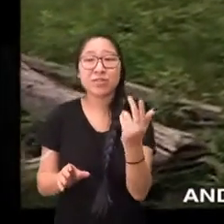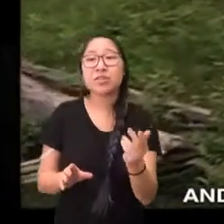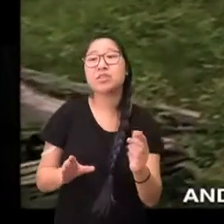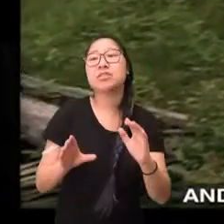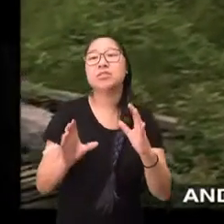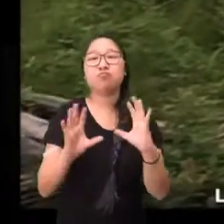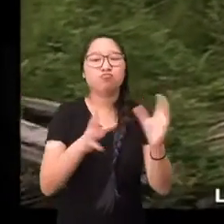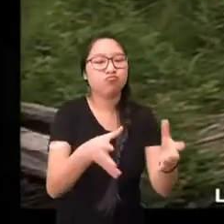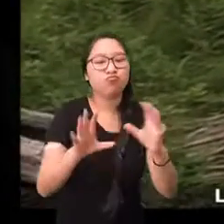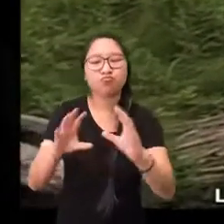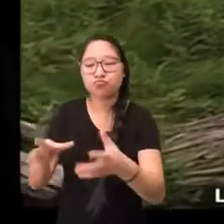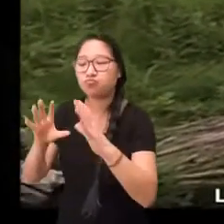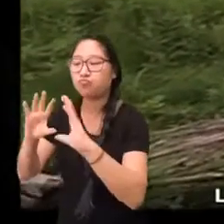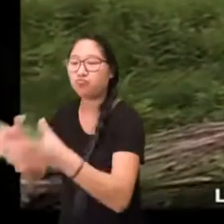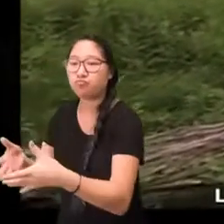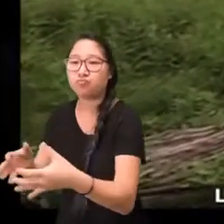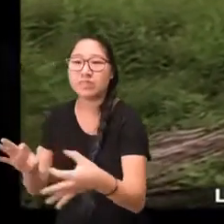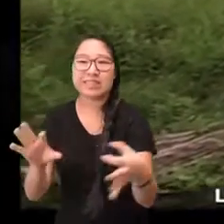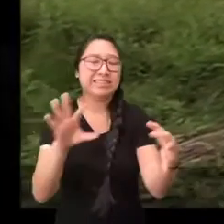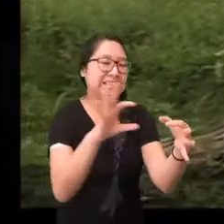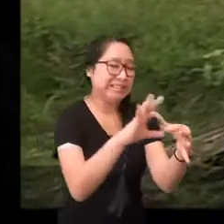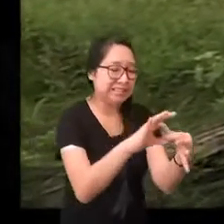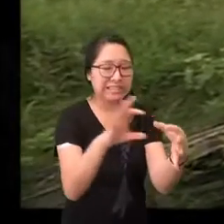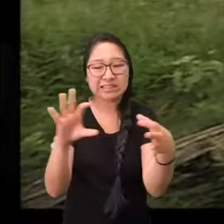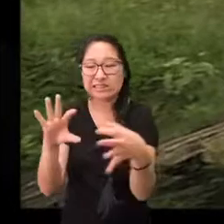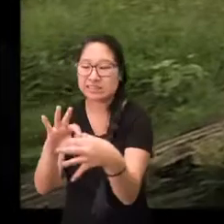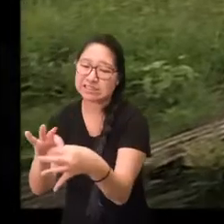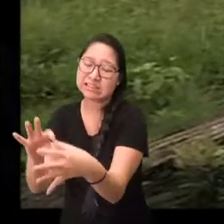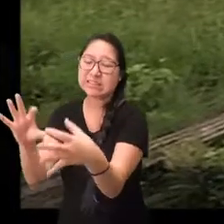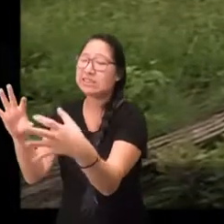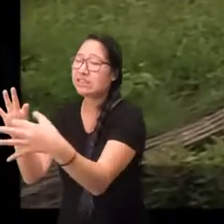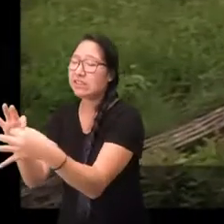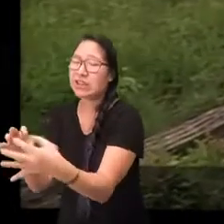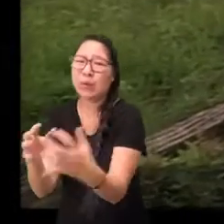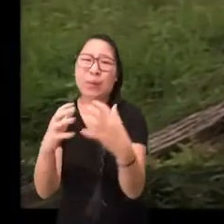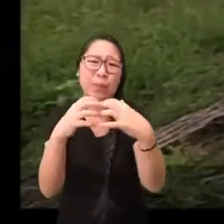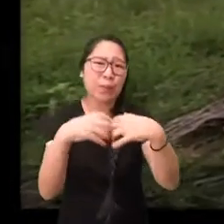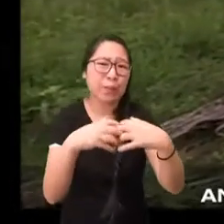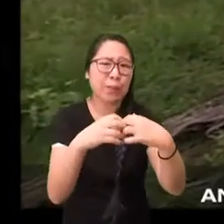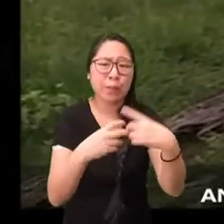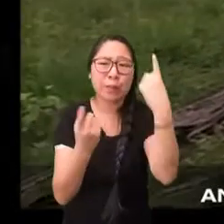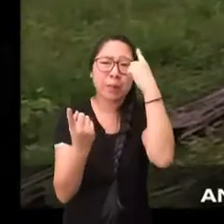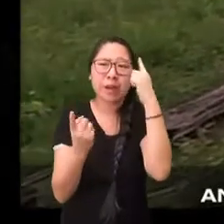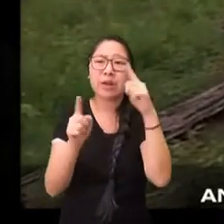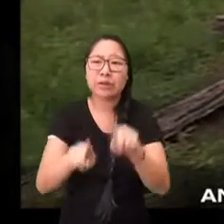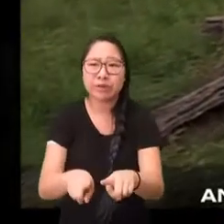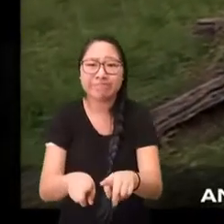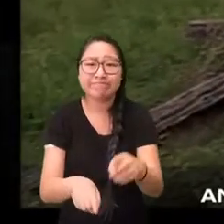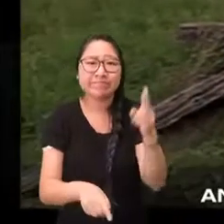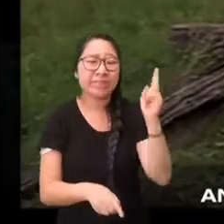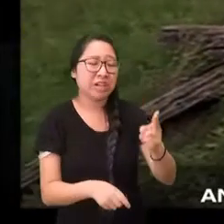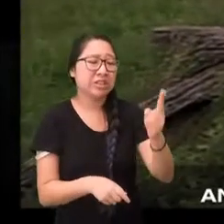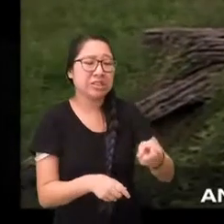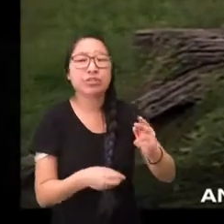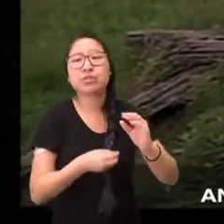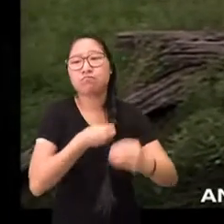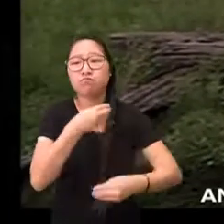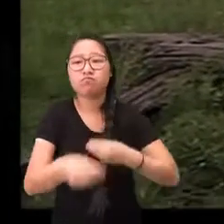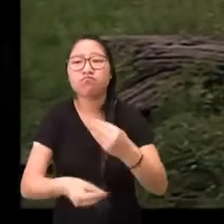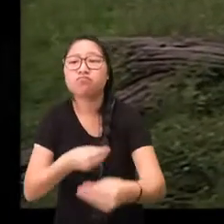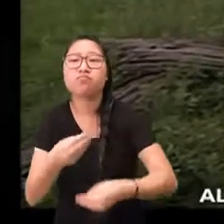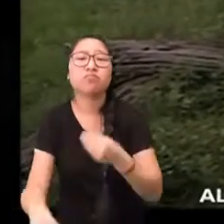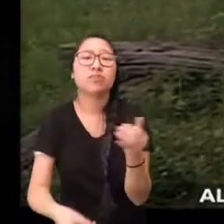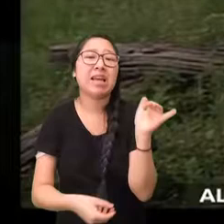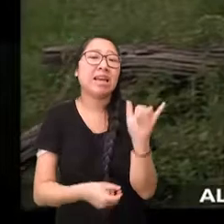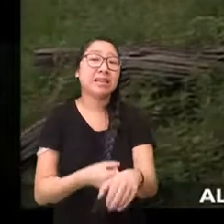resignation leave 13 little republics held together by a loose alliance the wisdom of time and the